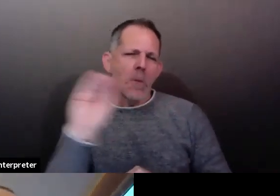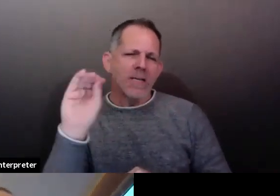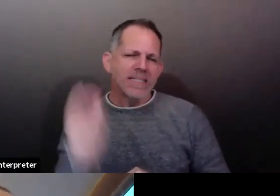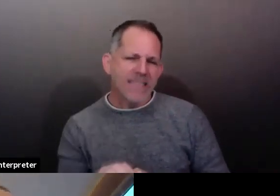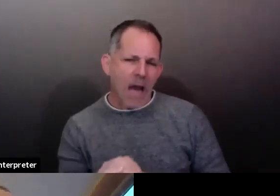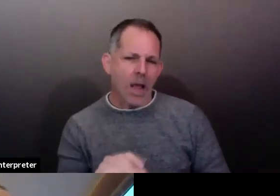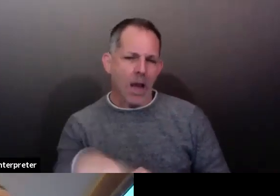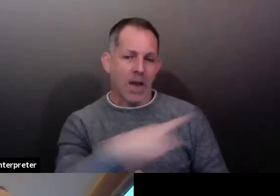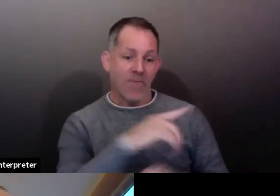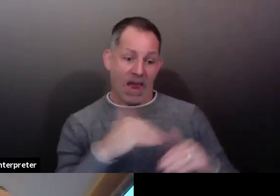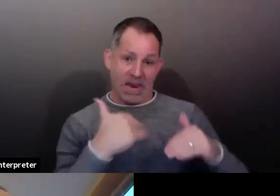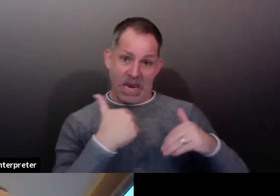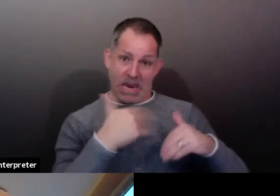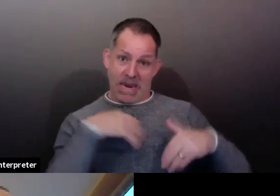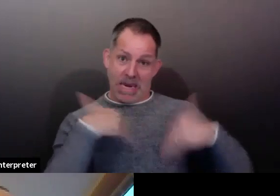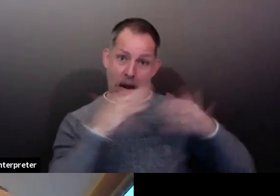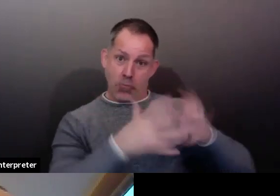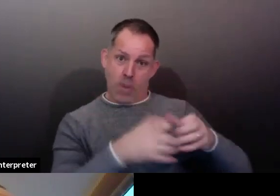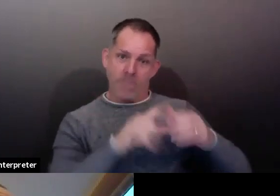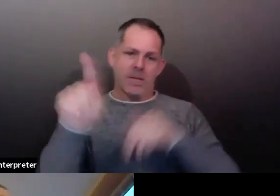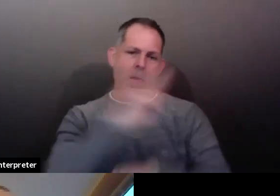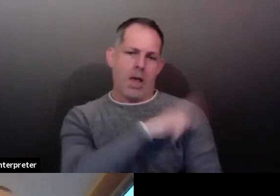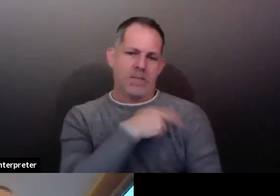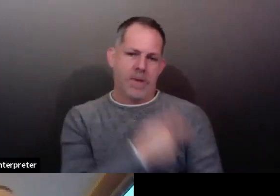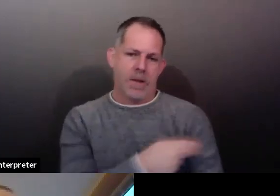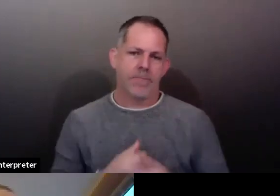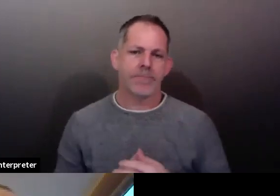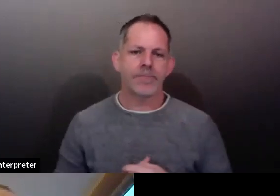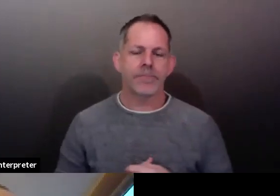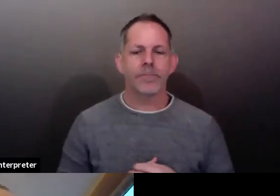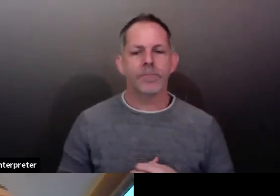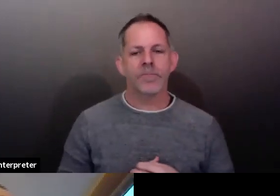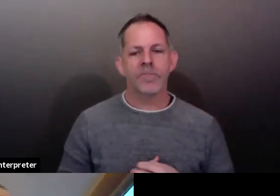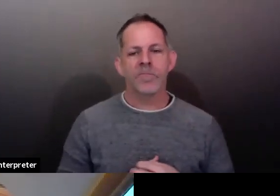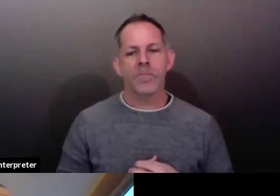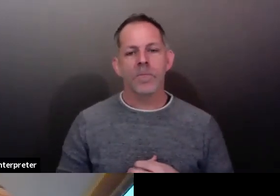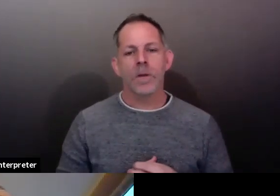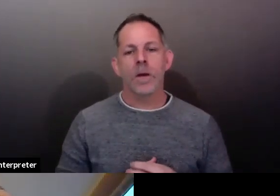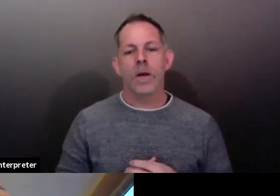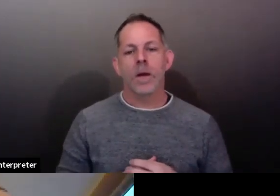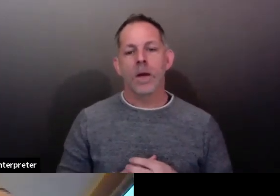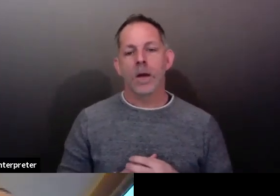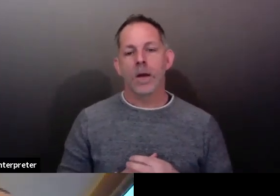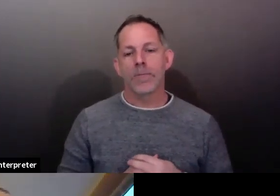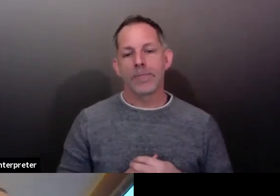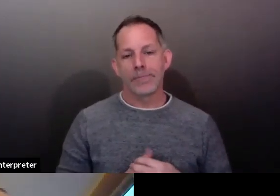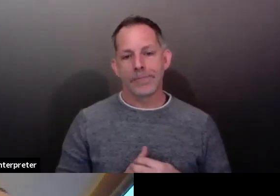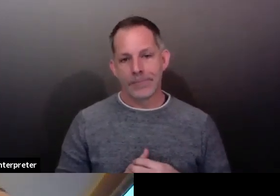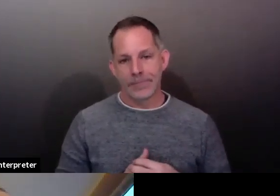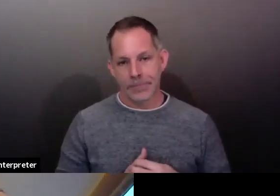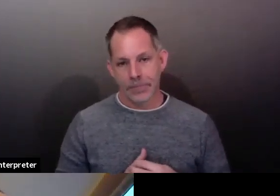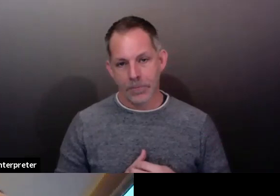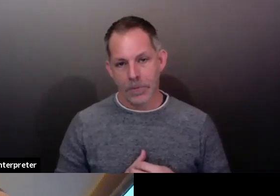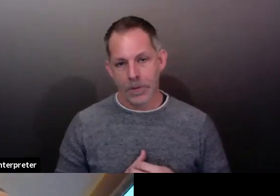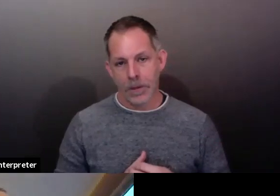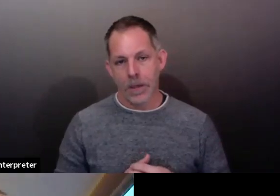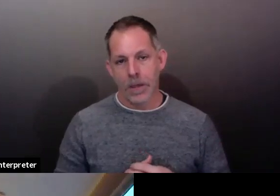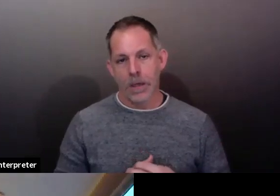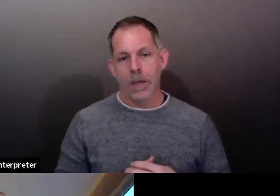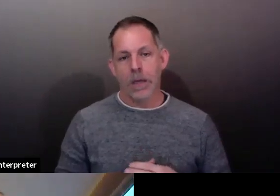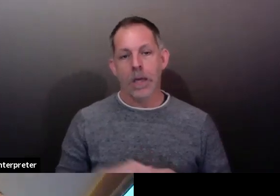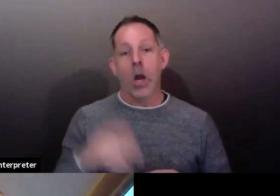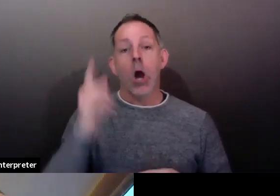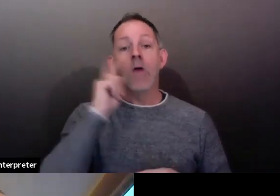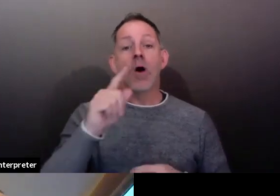10 percent. That is a danger signal regarding acute care capacity in the county. So we're